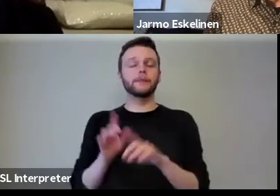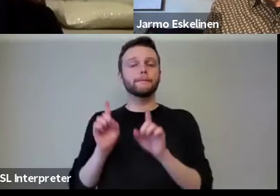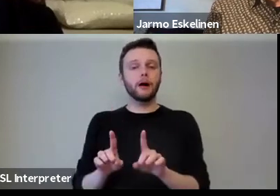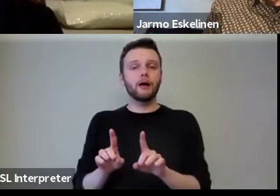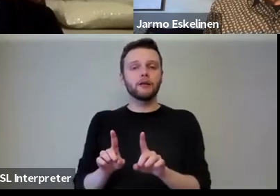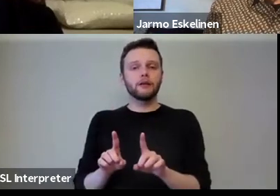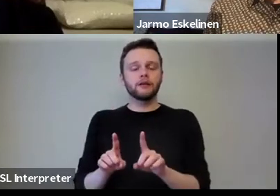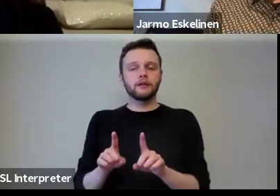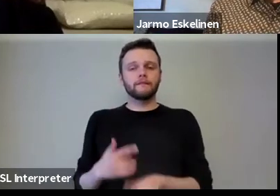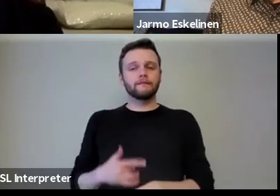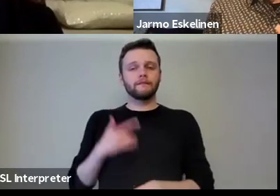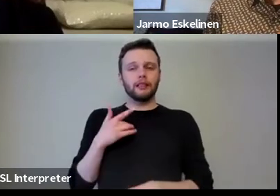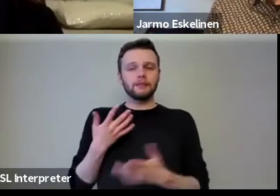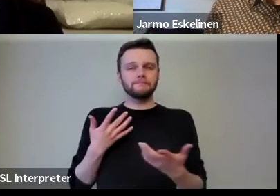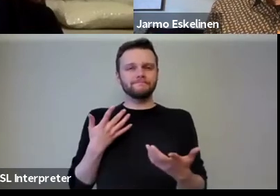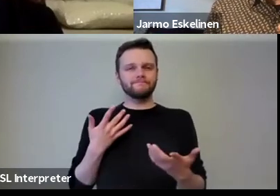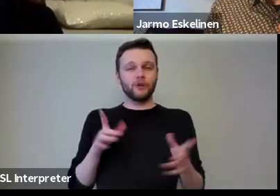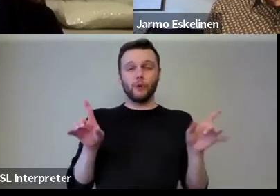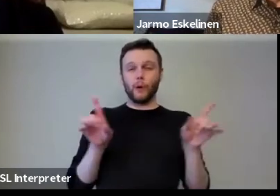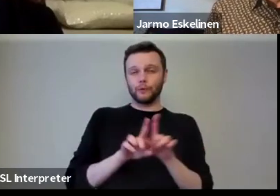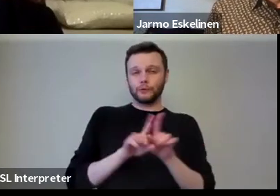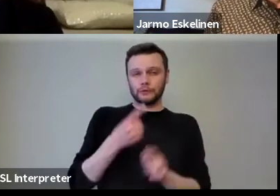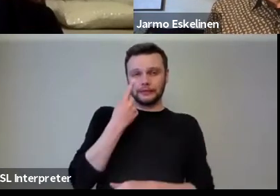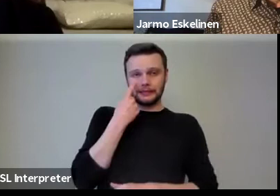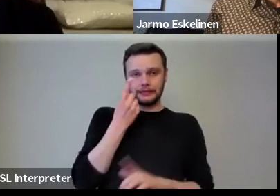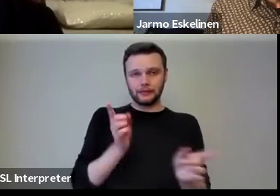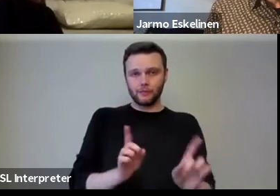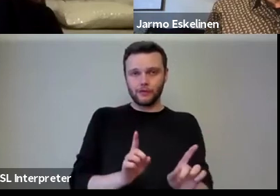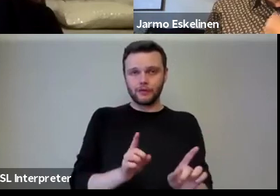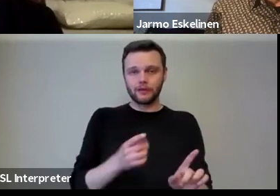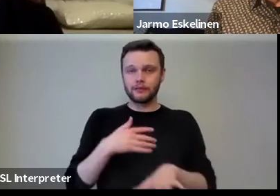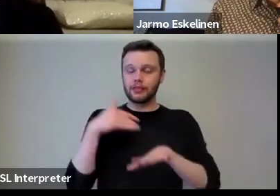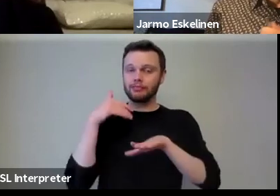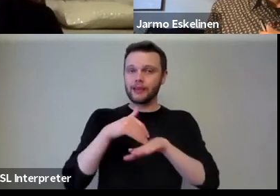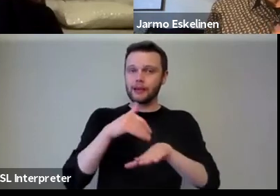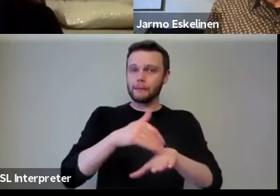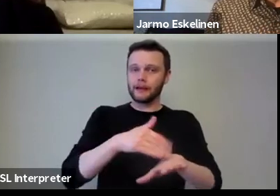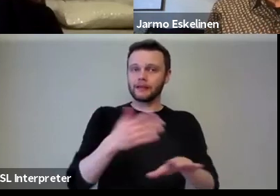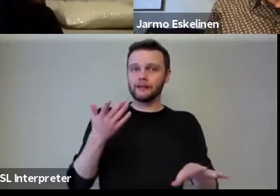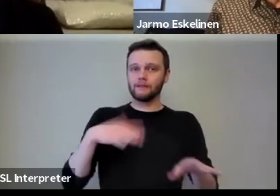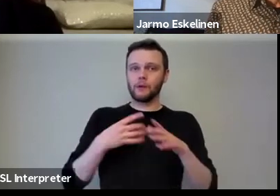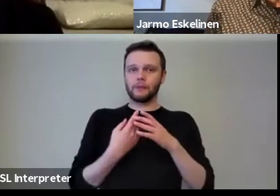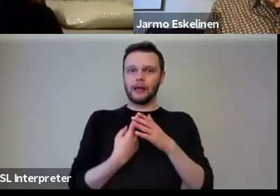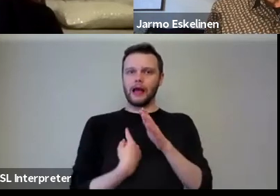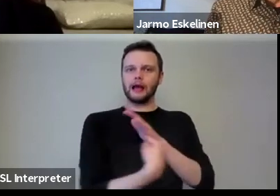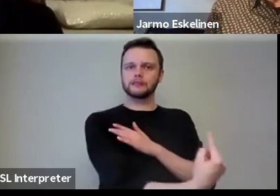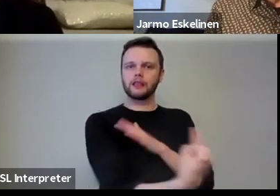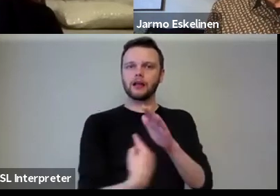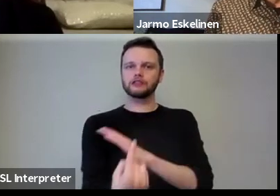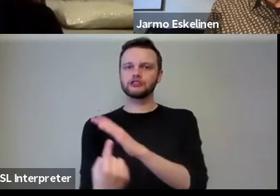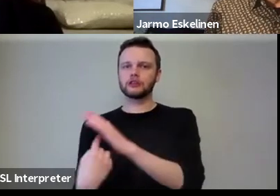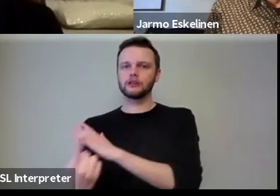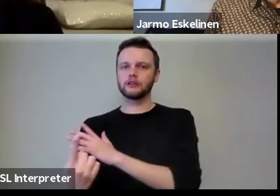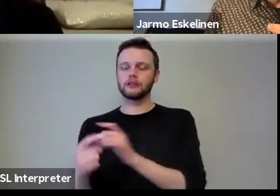we are also seeing is the, uh, impact of, uh, isolation to people's